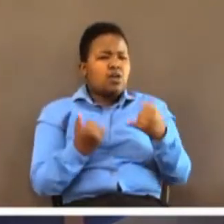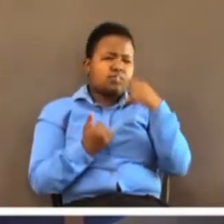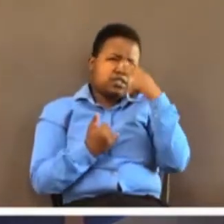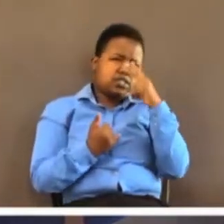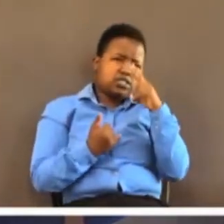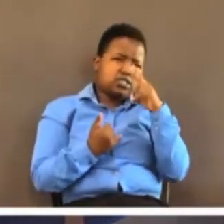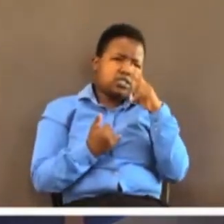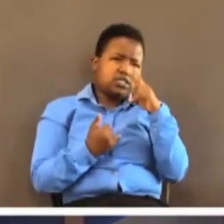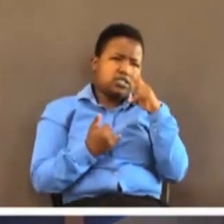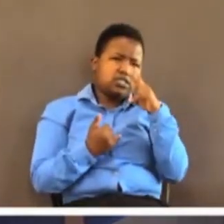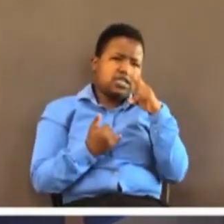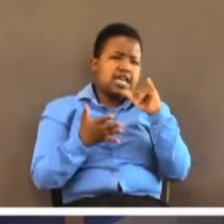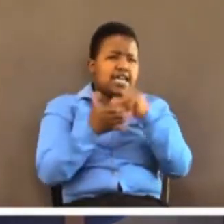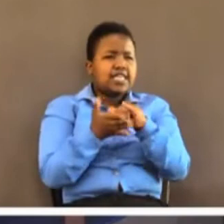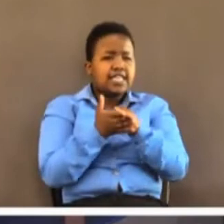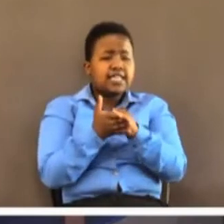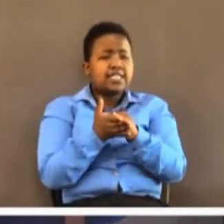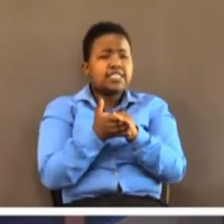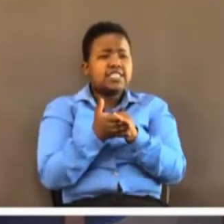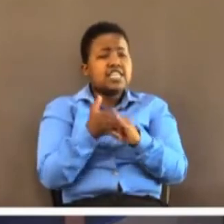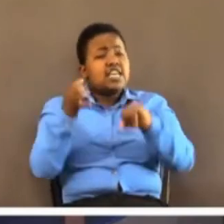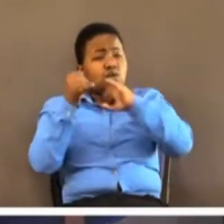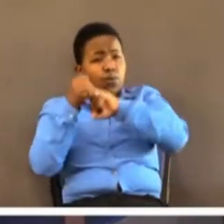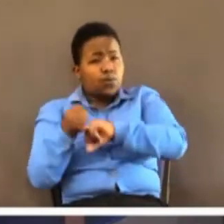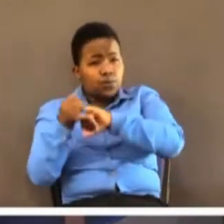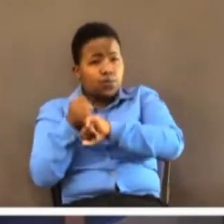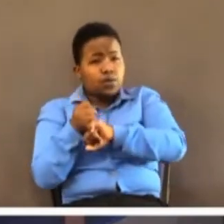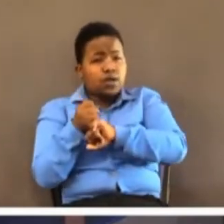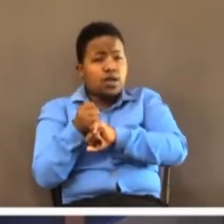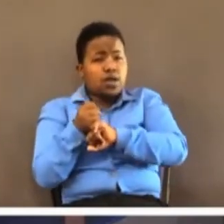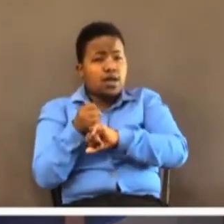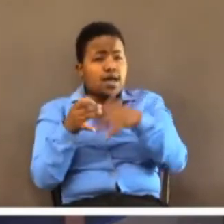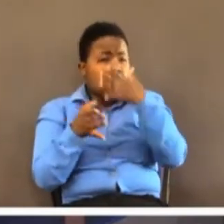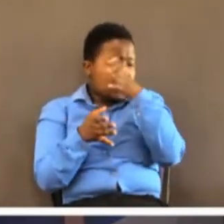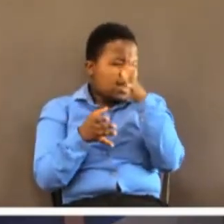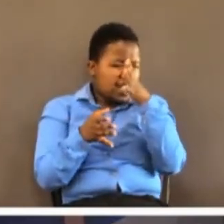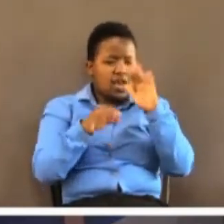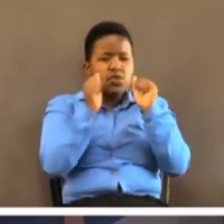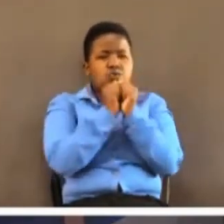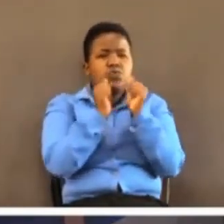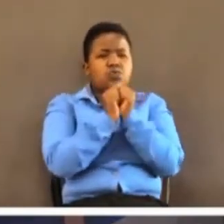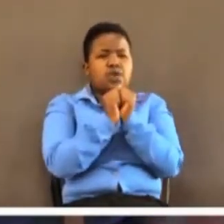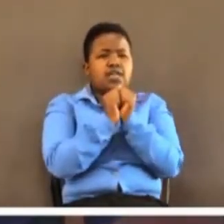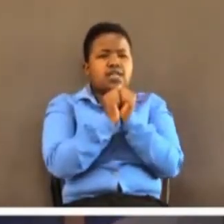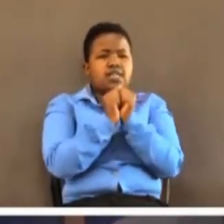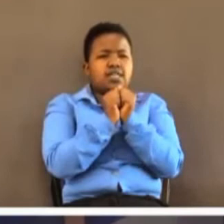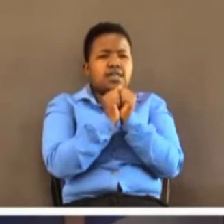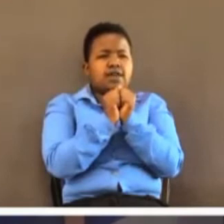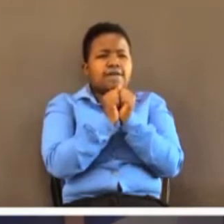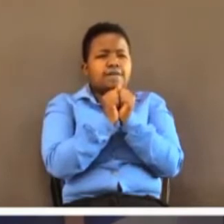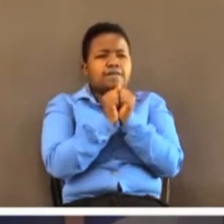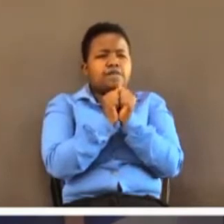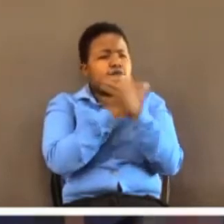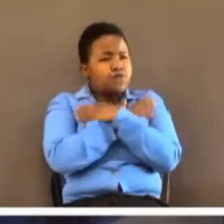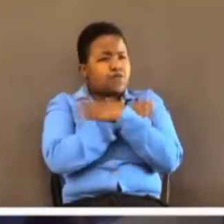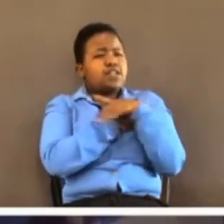man was cheating on her with her best friend. And she told me, have given up this thing. I will never